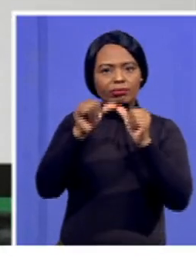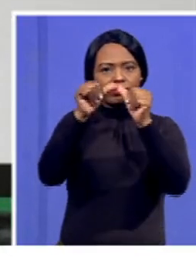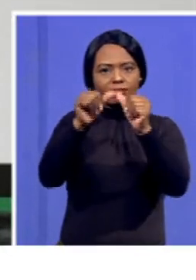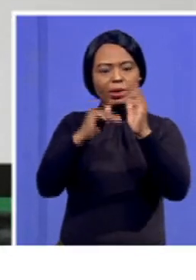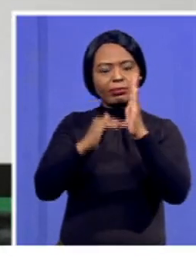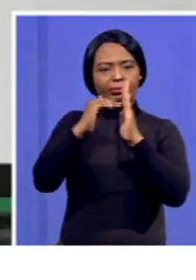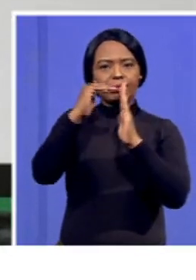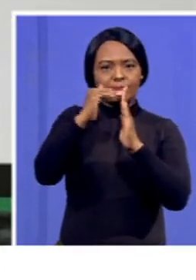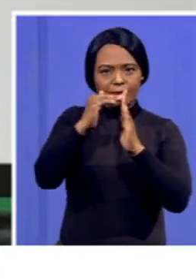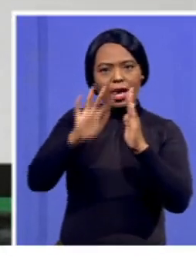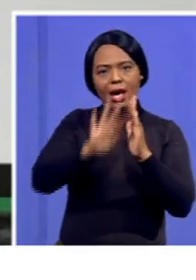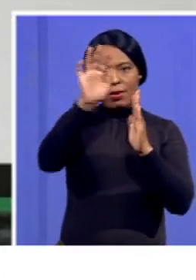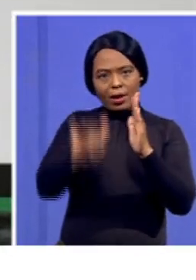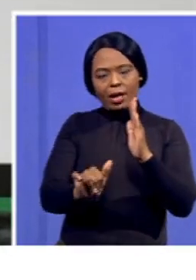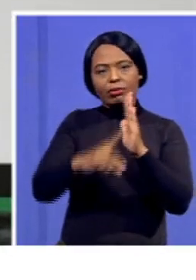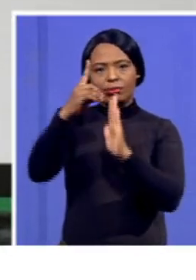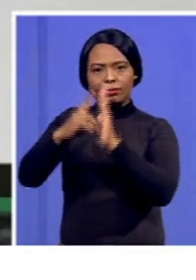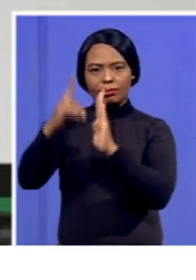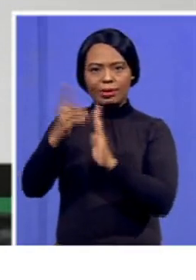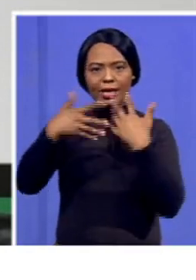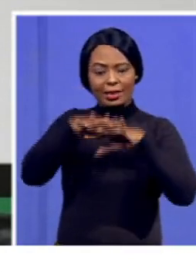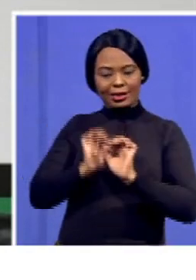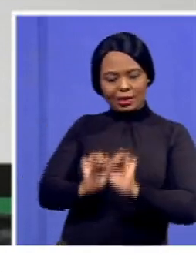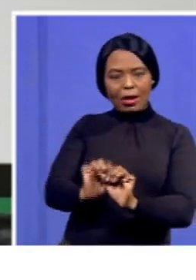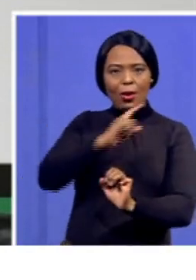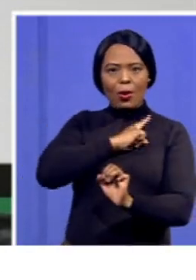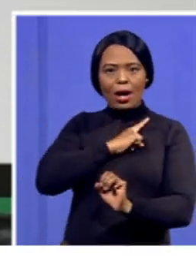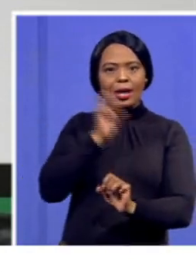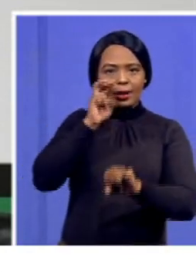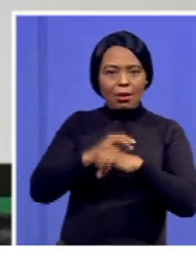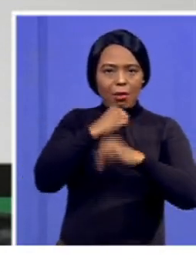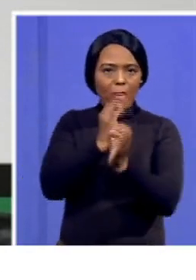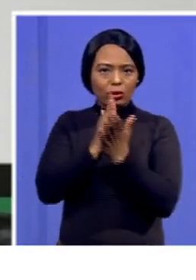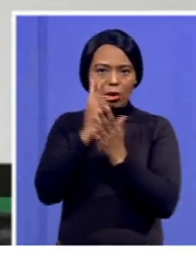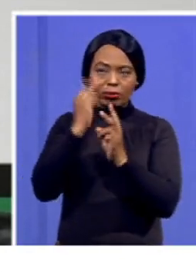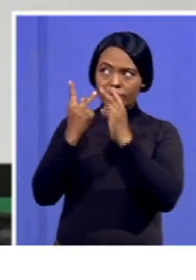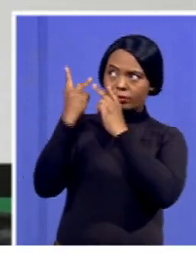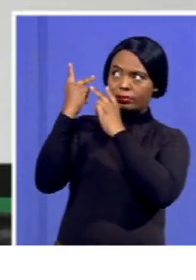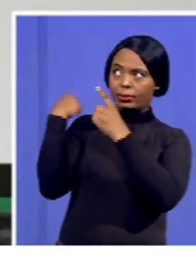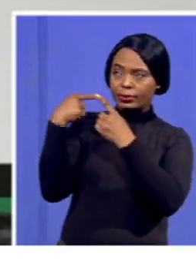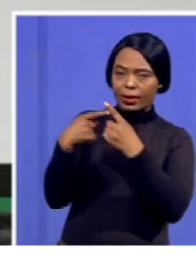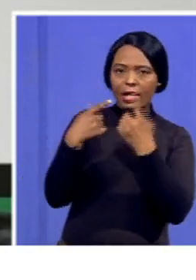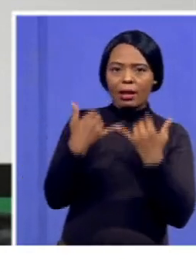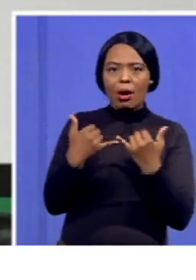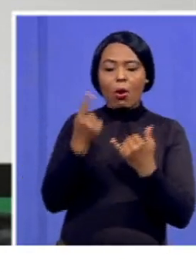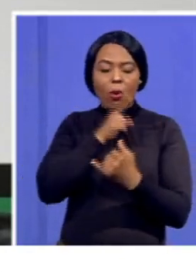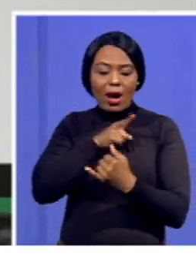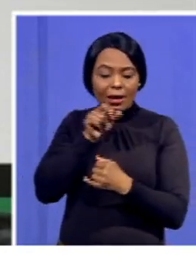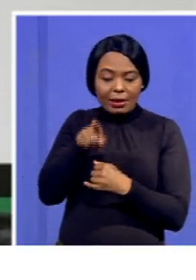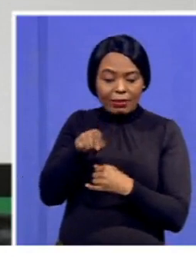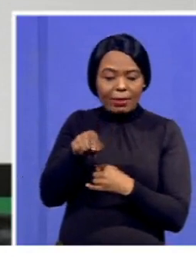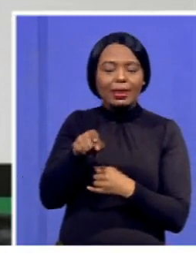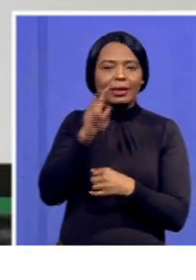African economies. And we do believe that we should be able to reflect properly around this because it has an opportunity to create African